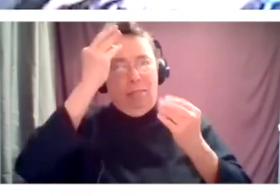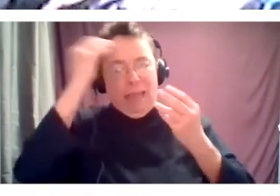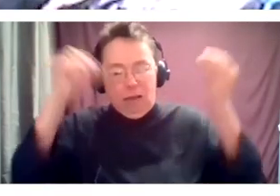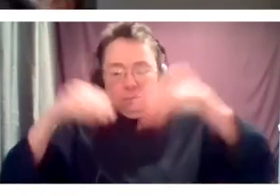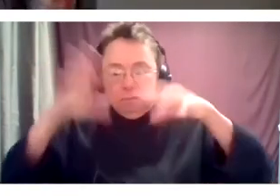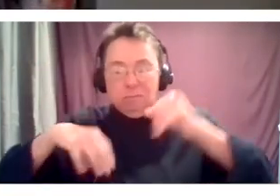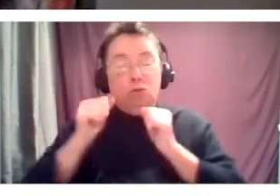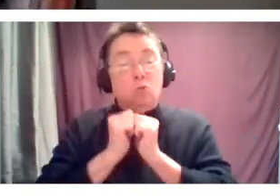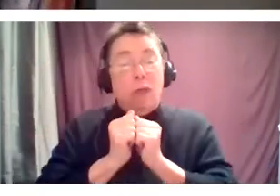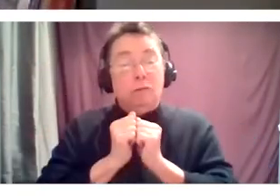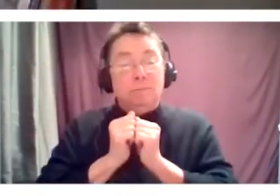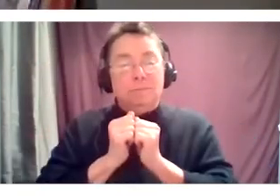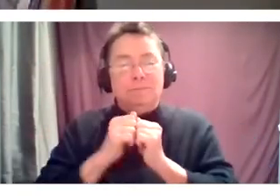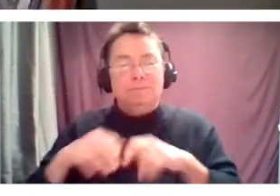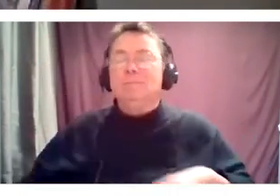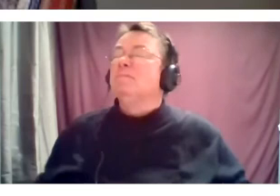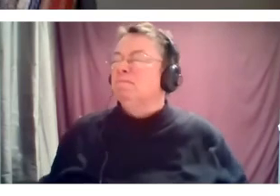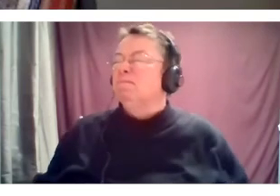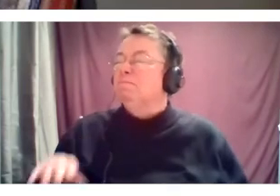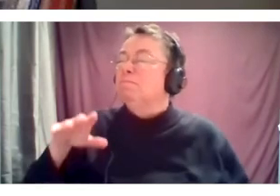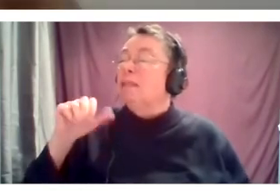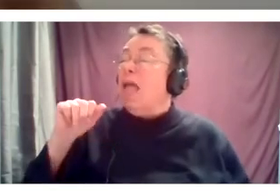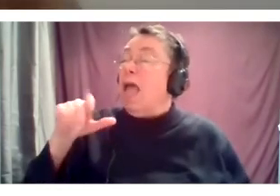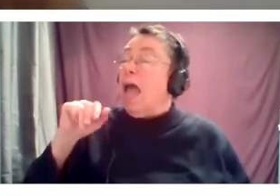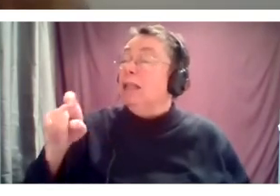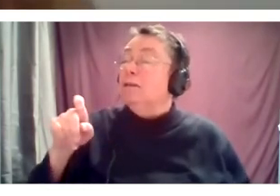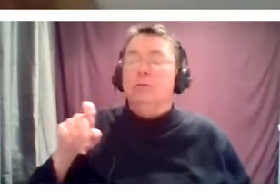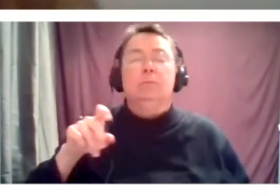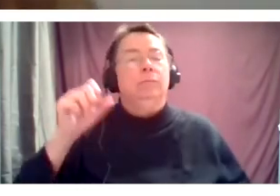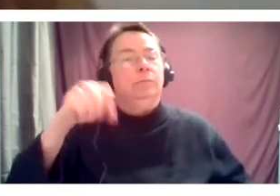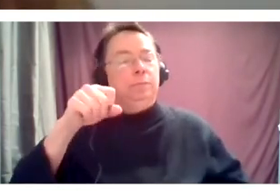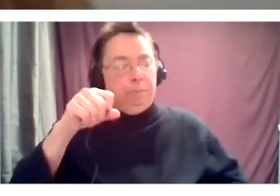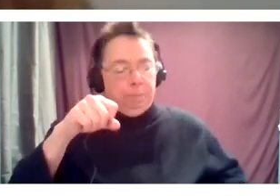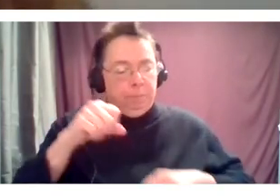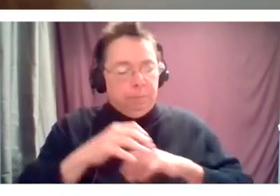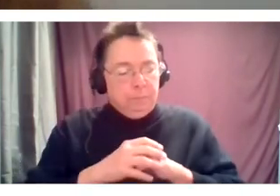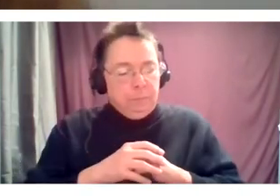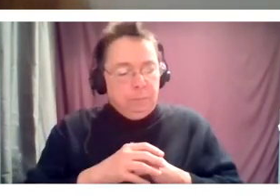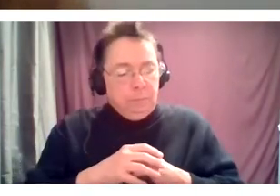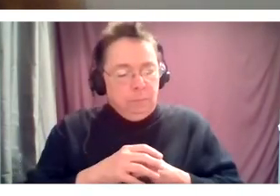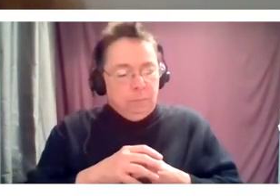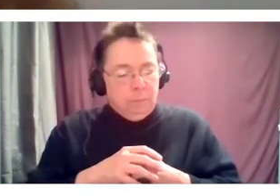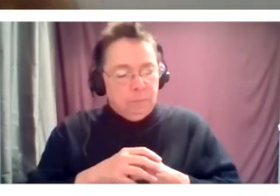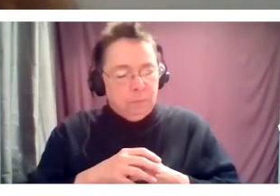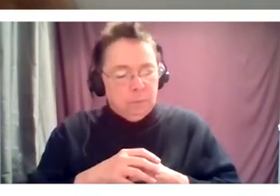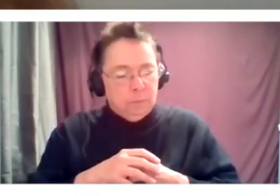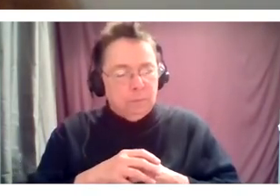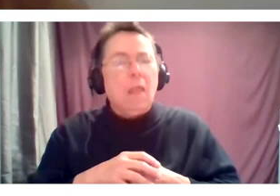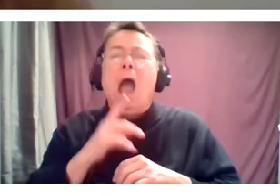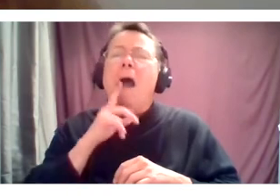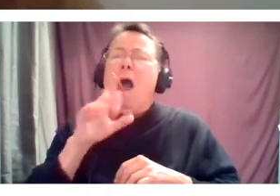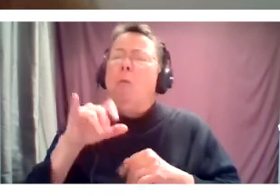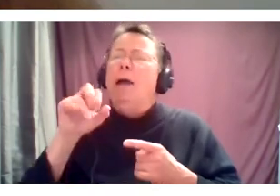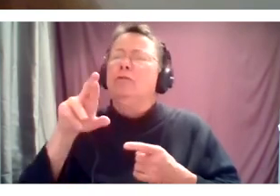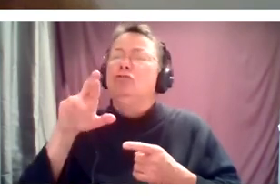Thank you, Jerry. Alex? Yeah, just to, to end, I'd like to, um, to echo Jerry and then something Don said